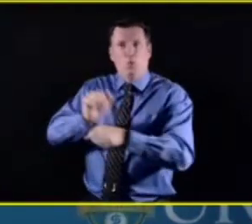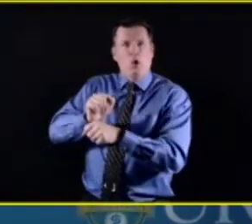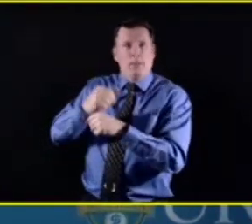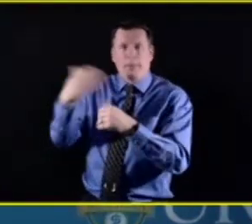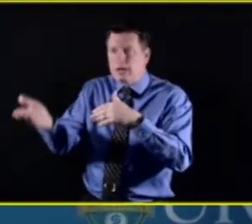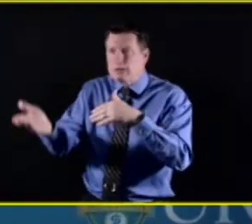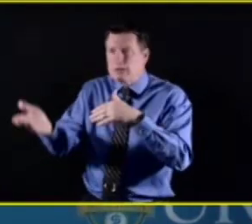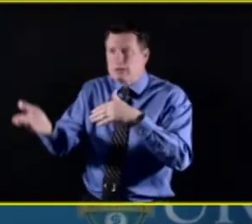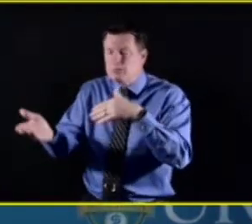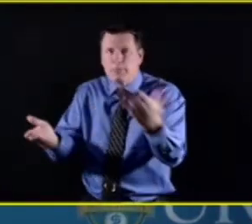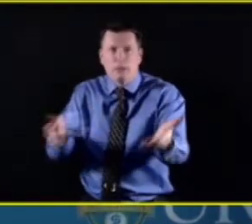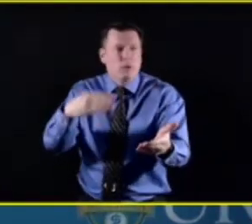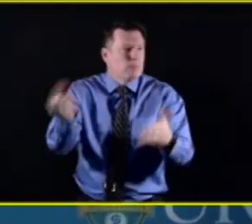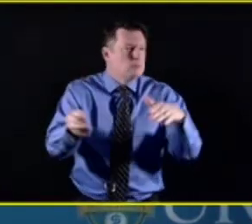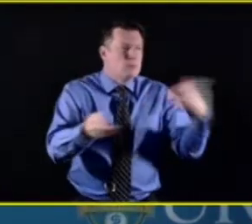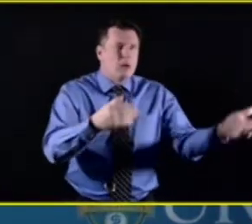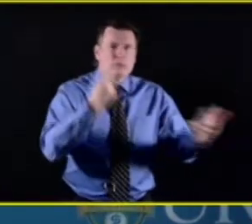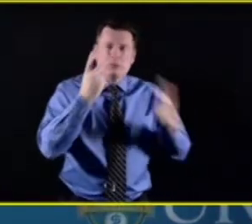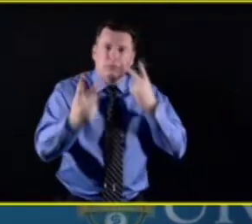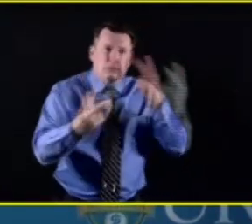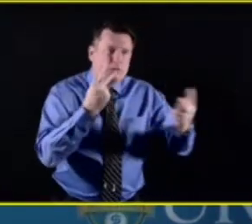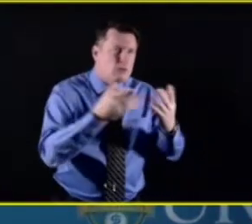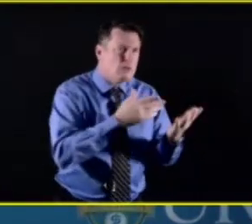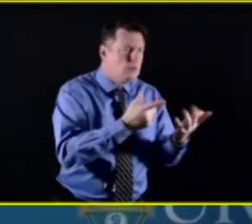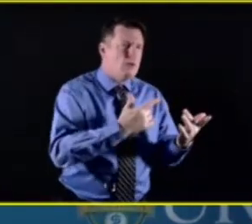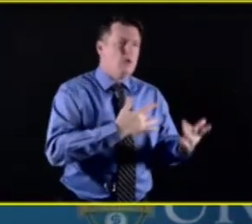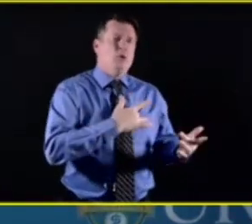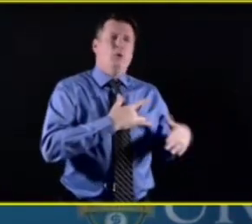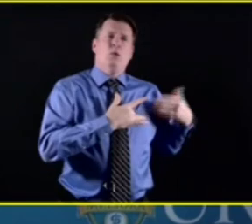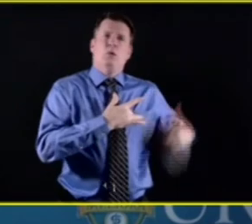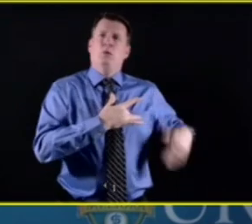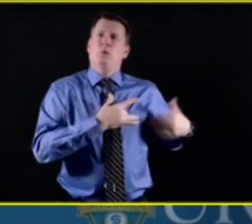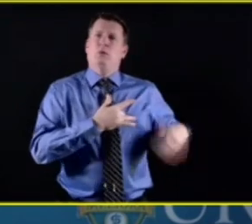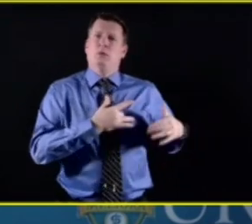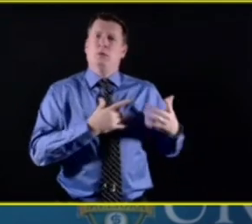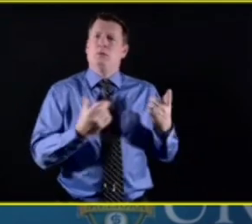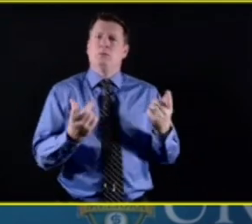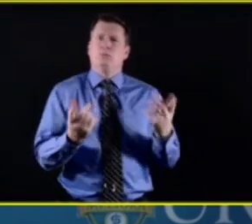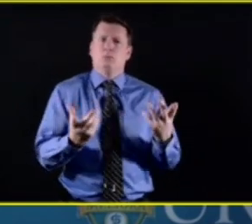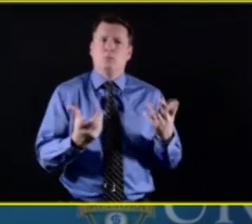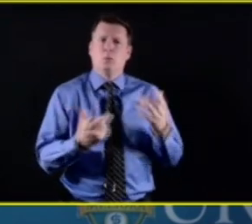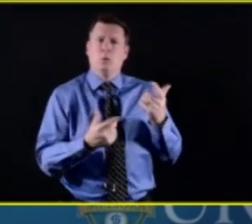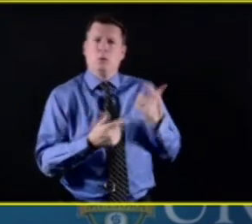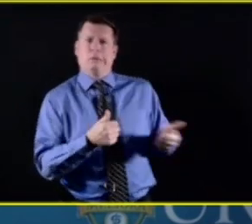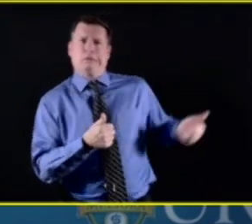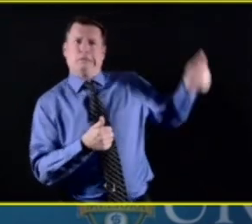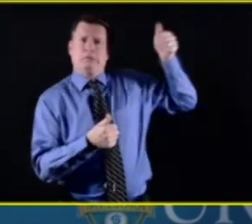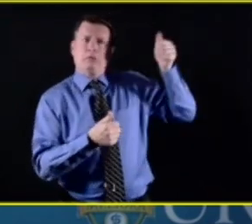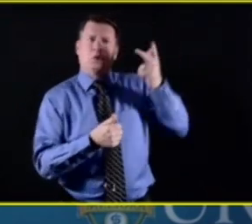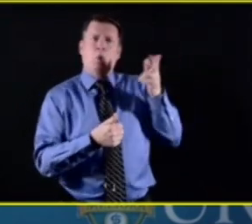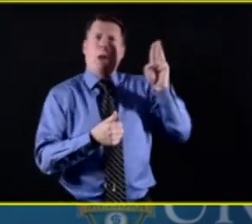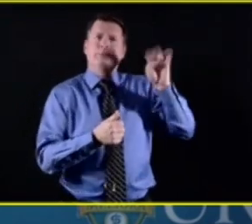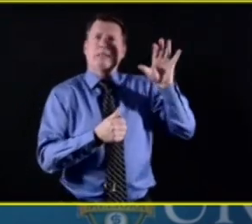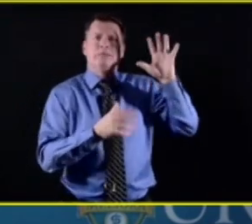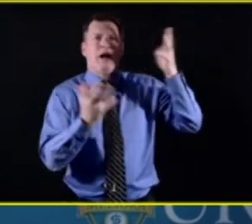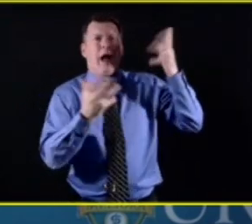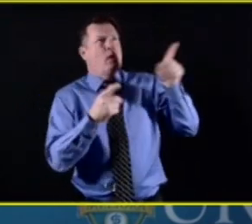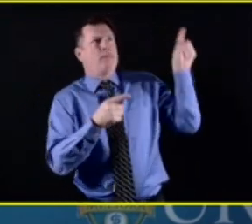help the frontline workers and their mental health as they go through this very stressful job?